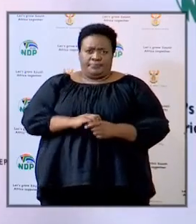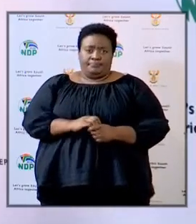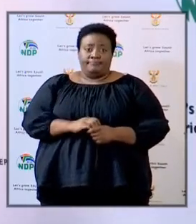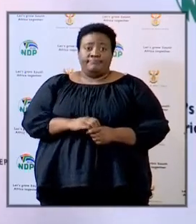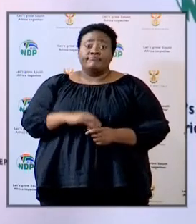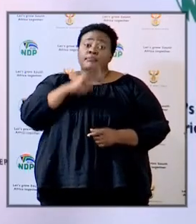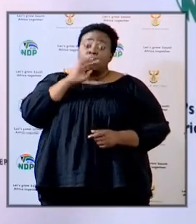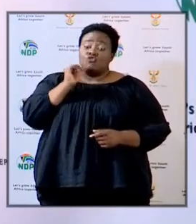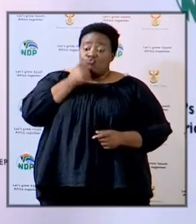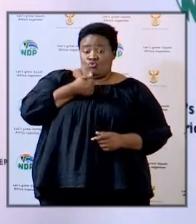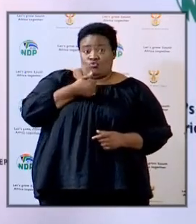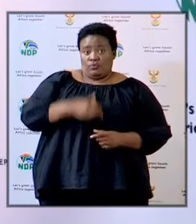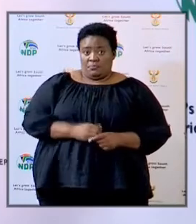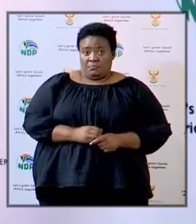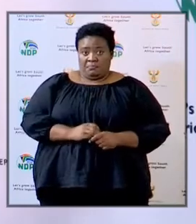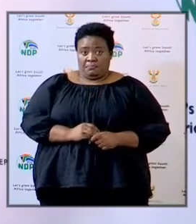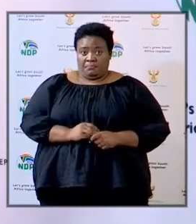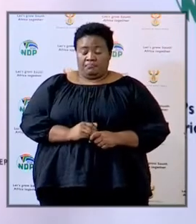which is tomorrow.